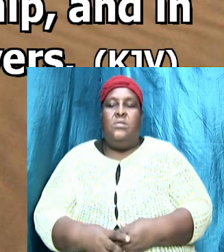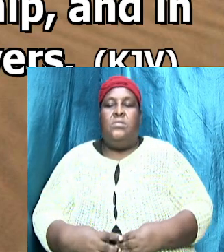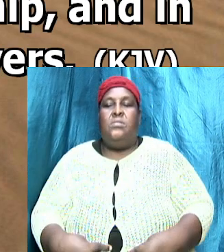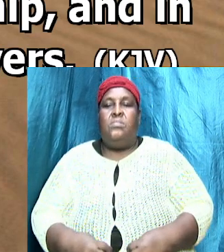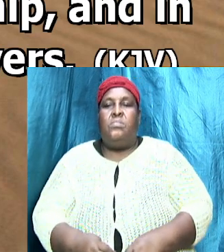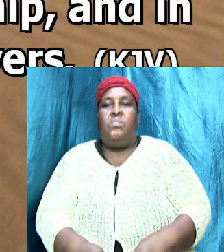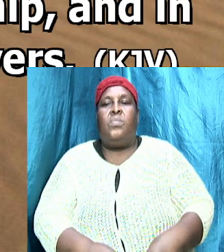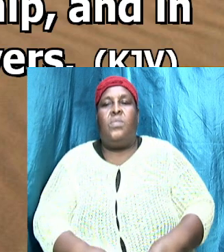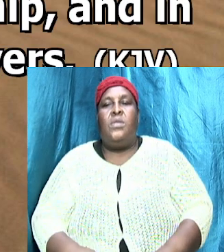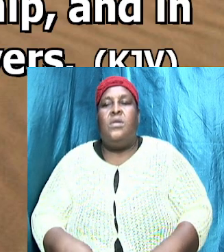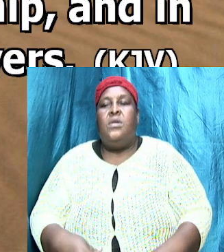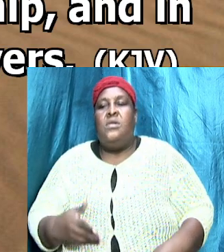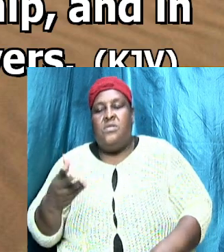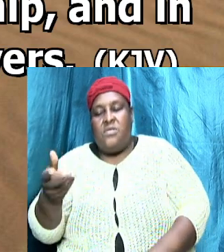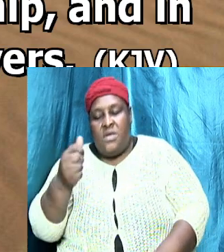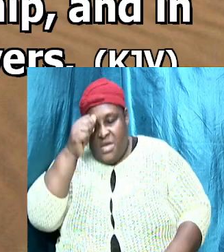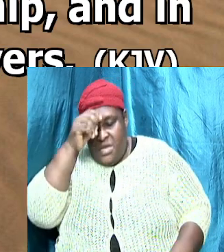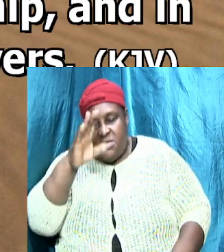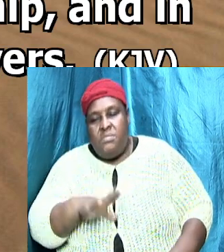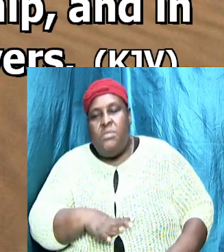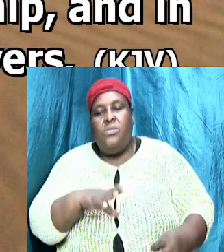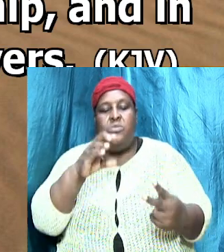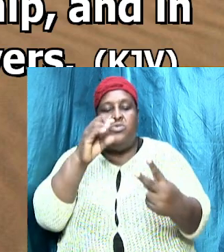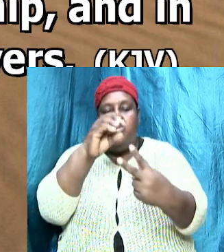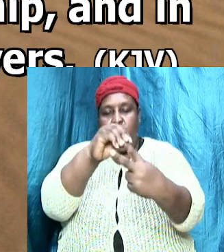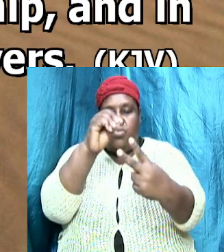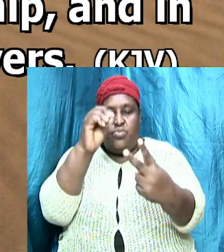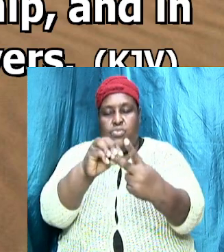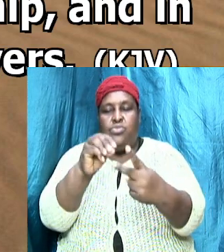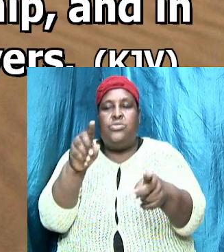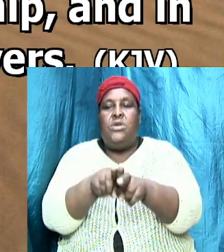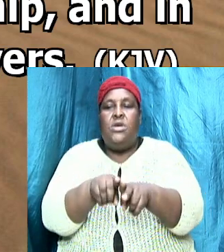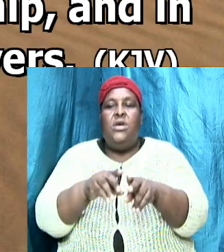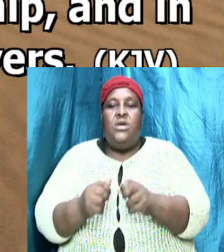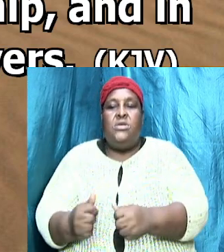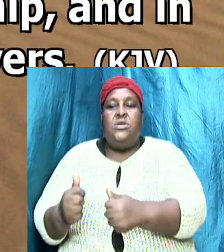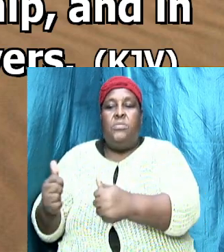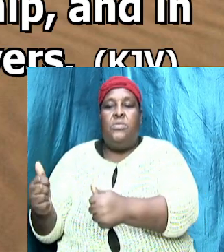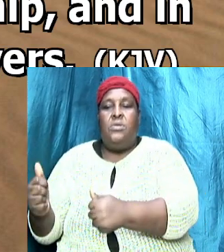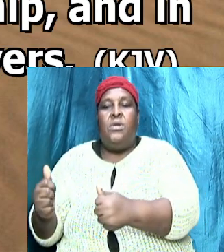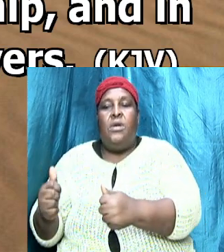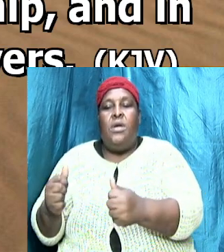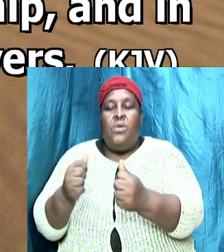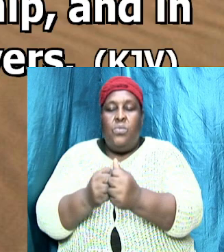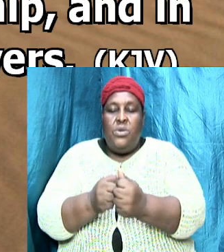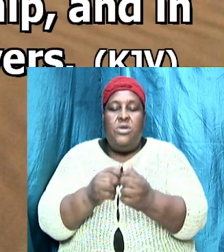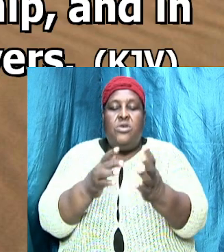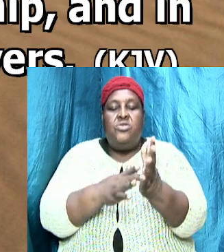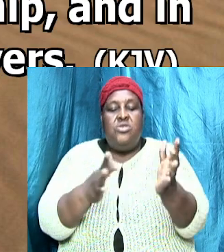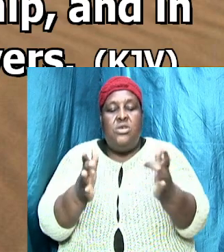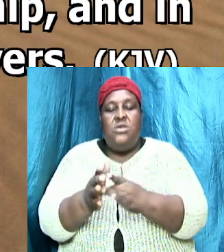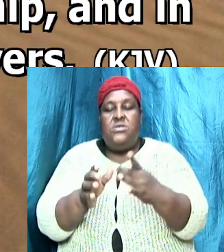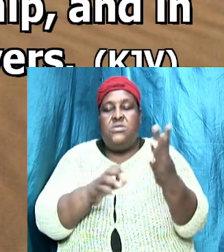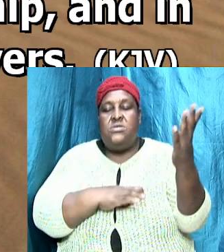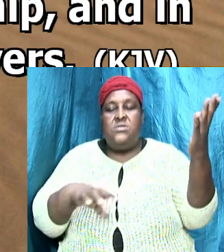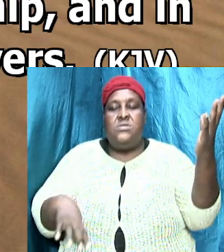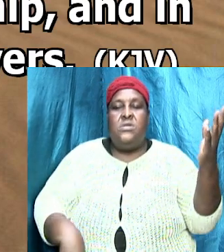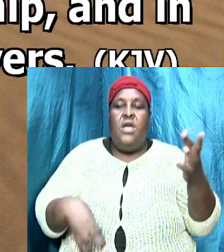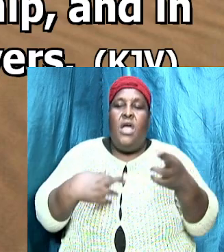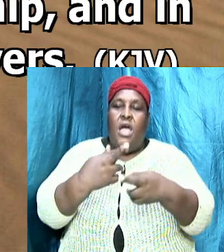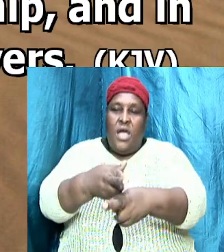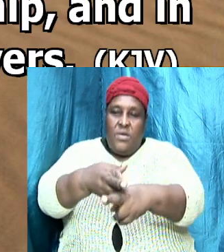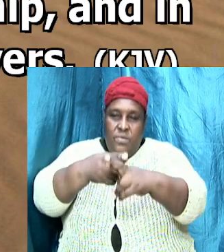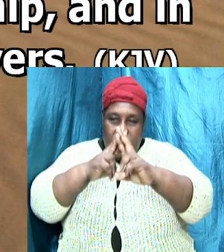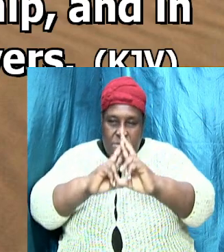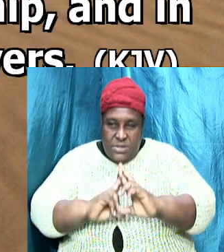but you know these men they were selected as apostles and they were with Jesus Christ and they received